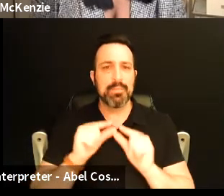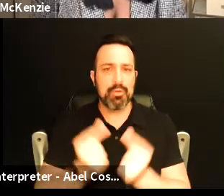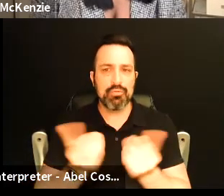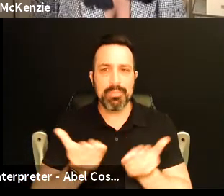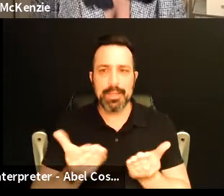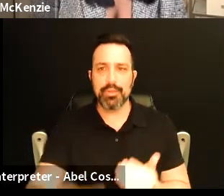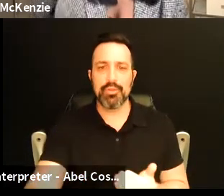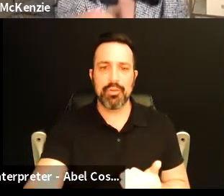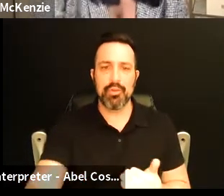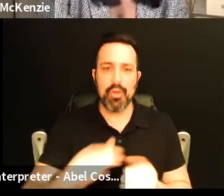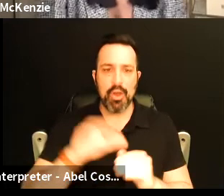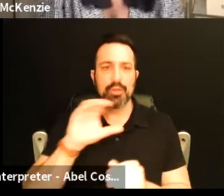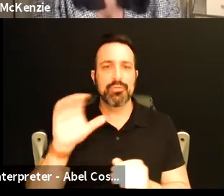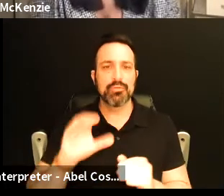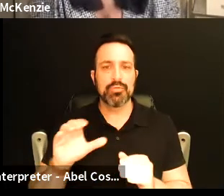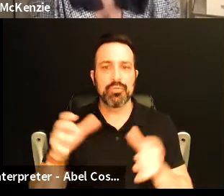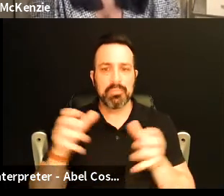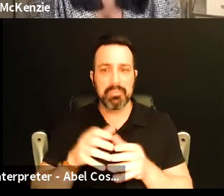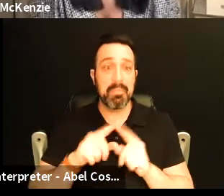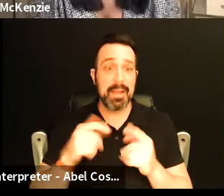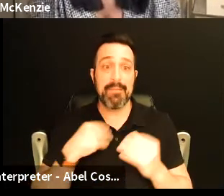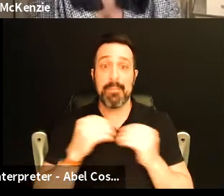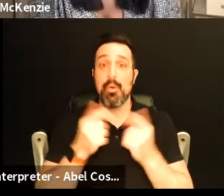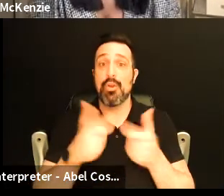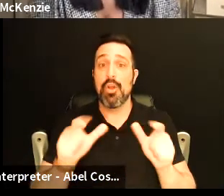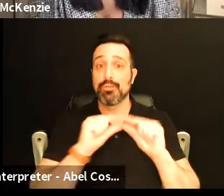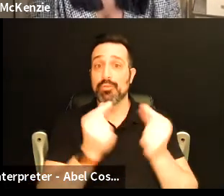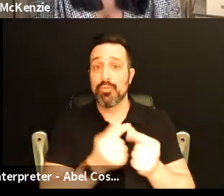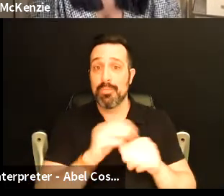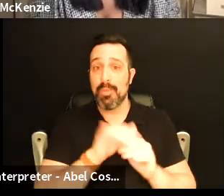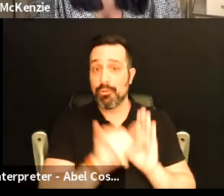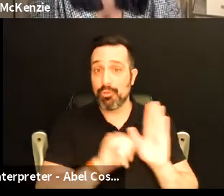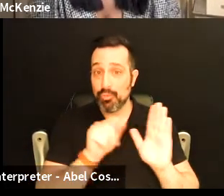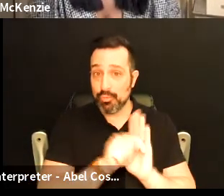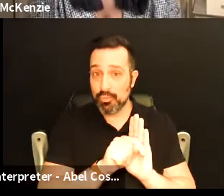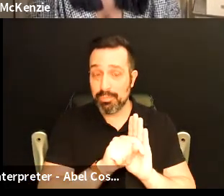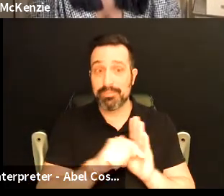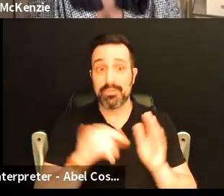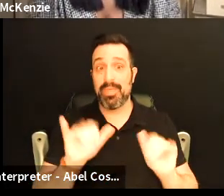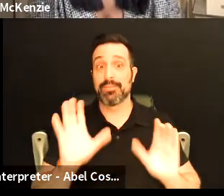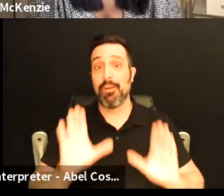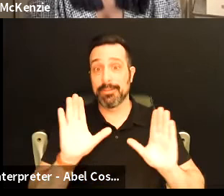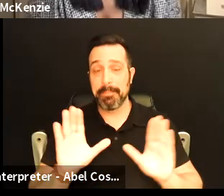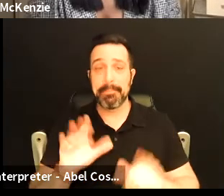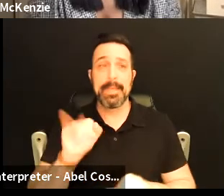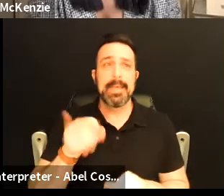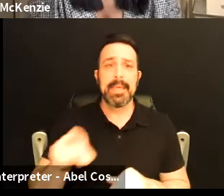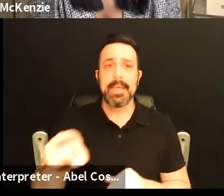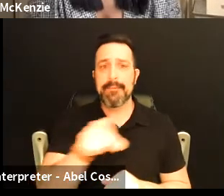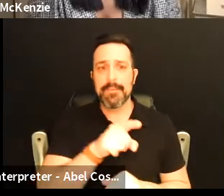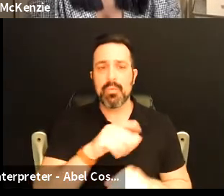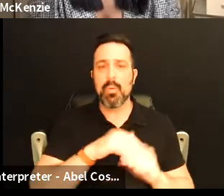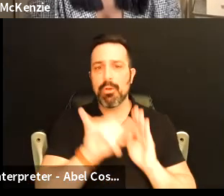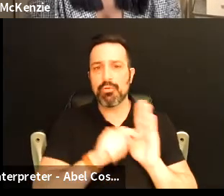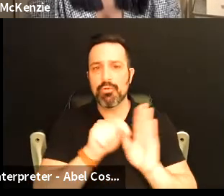on the zoom call but apparently there's a much larger group on the youtube so that's awesome and if you all on the